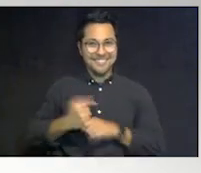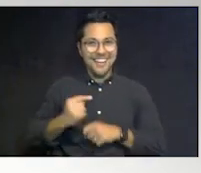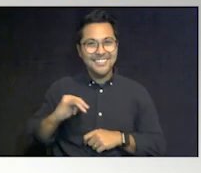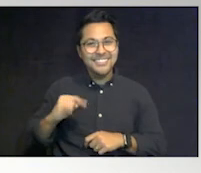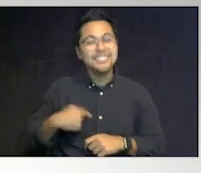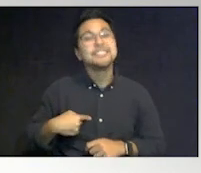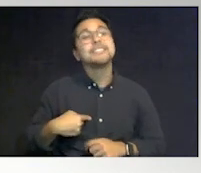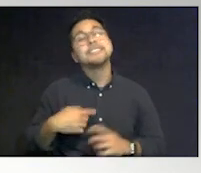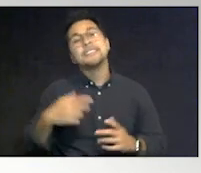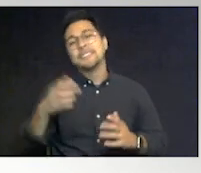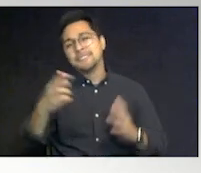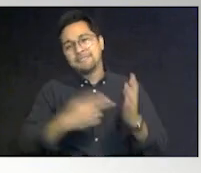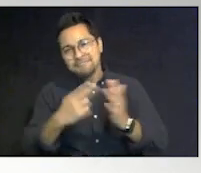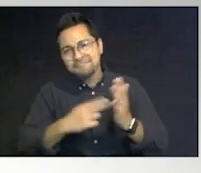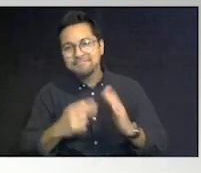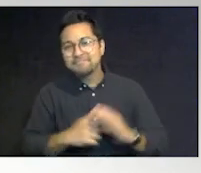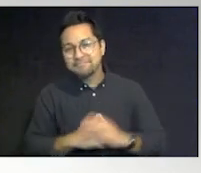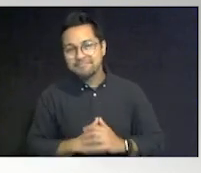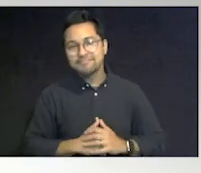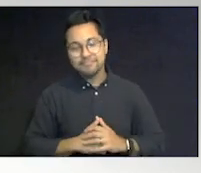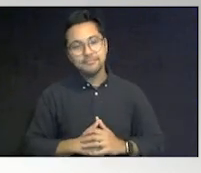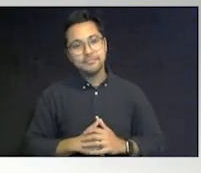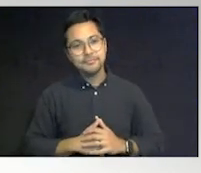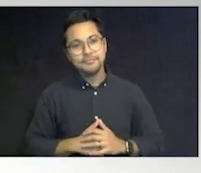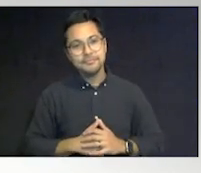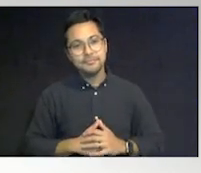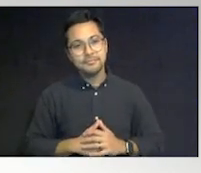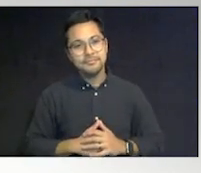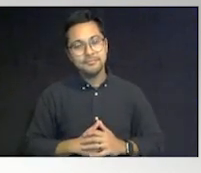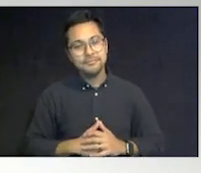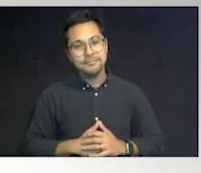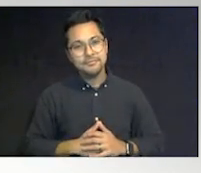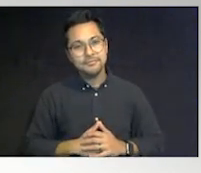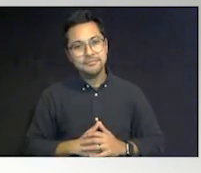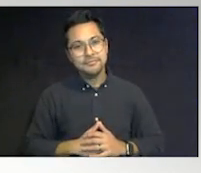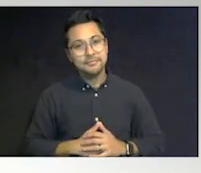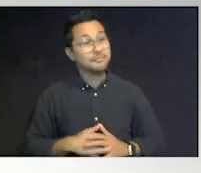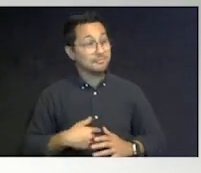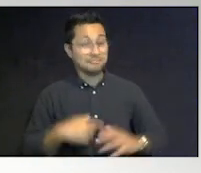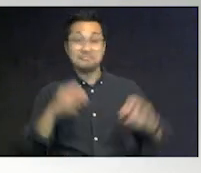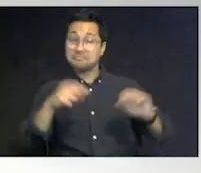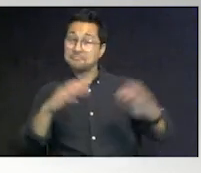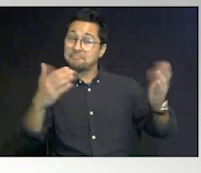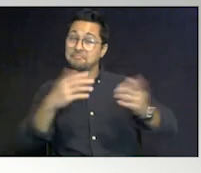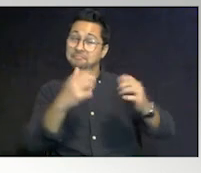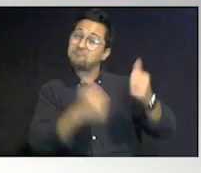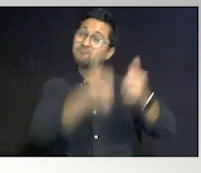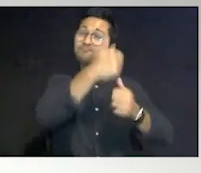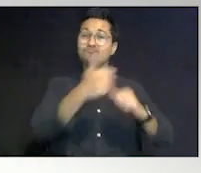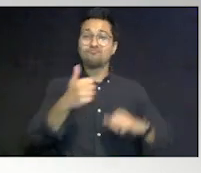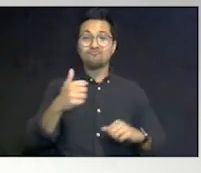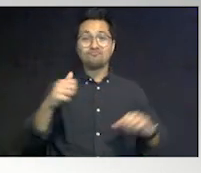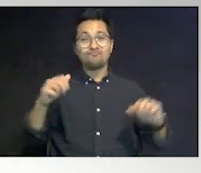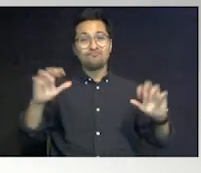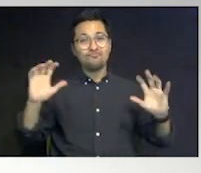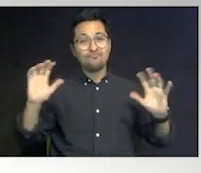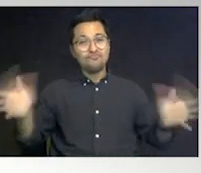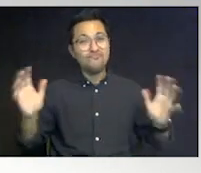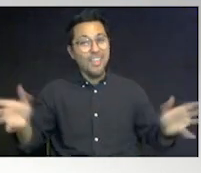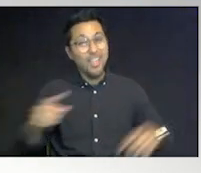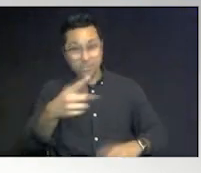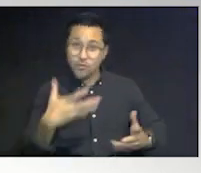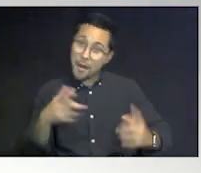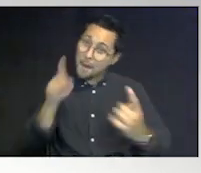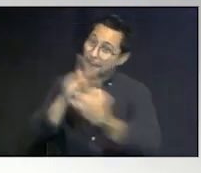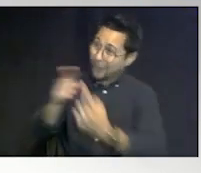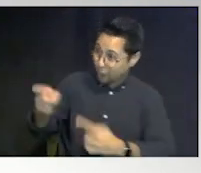honestly, I want you, I got, you know, the head cheerleader, man, he wants to know you. Would you do me this